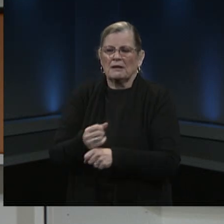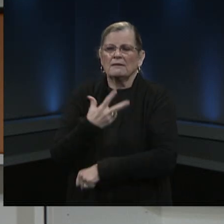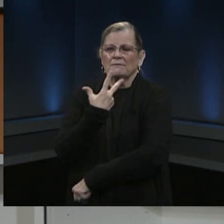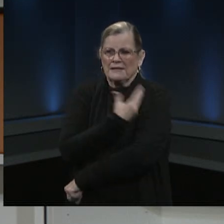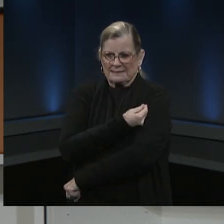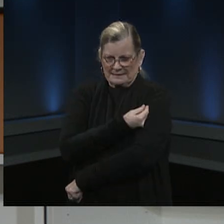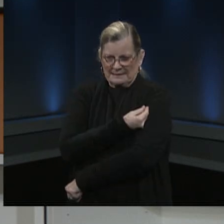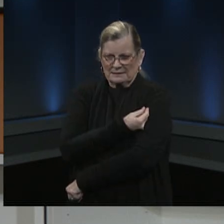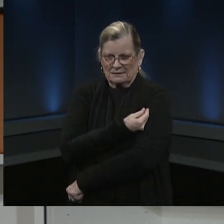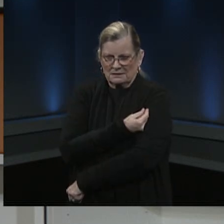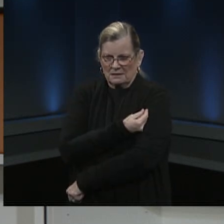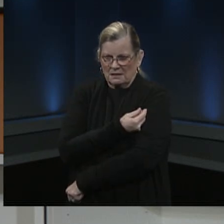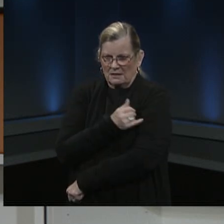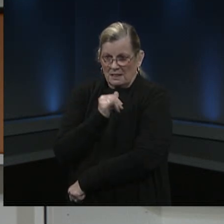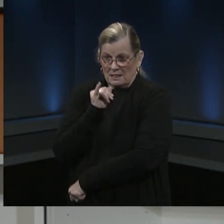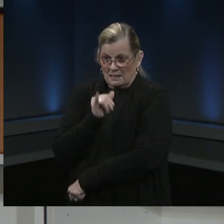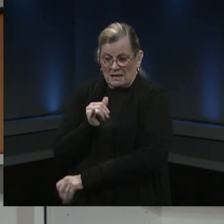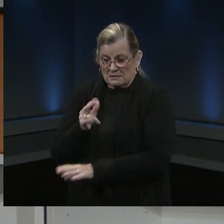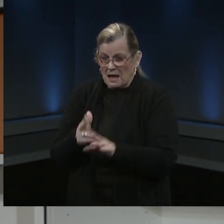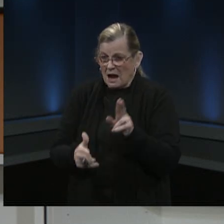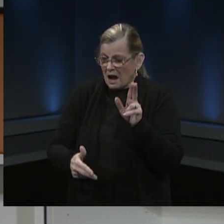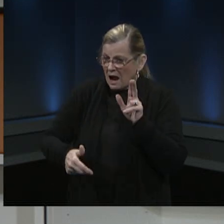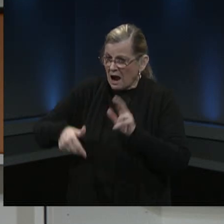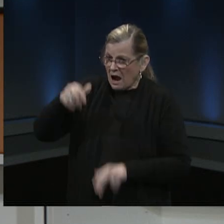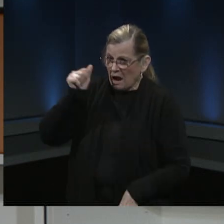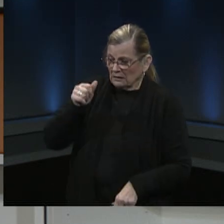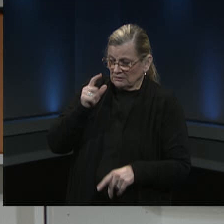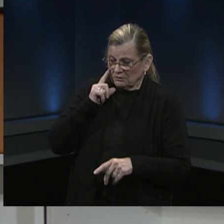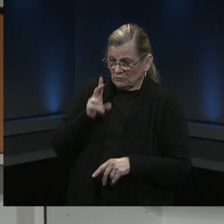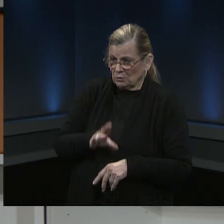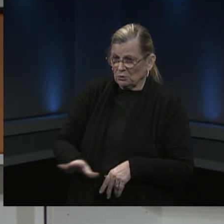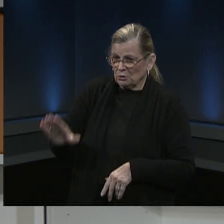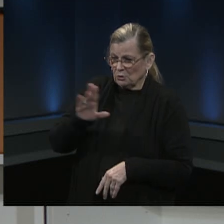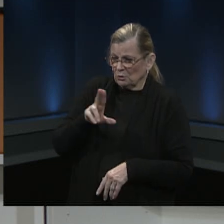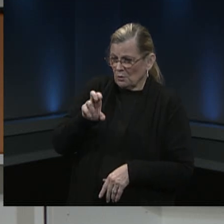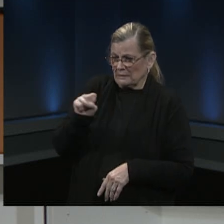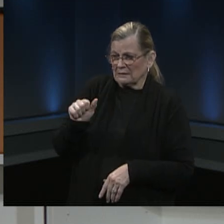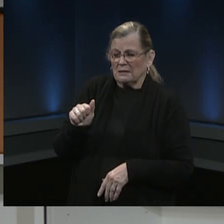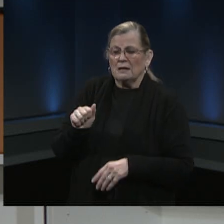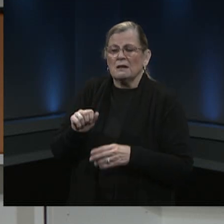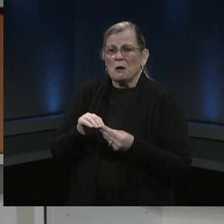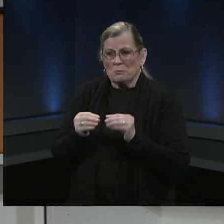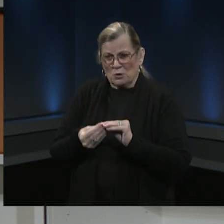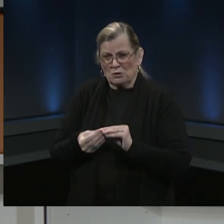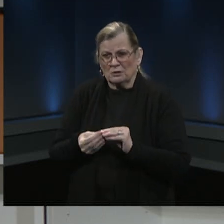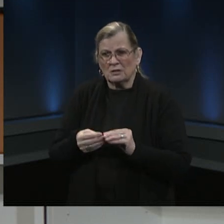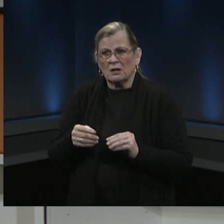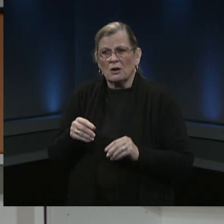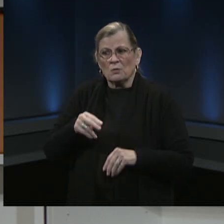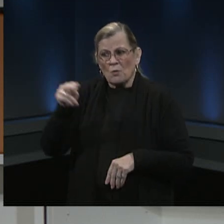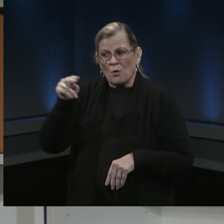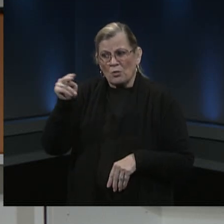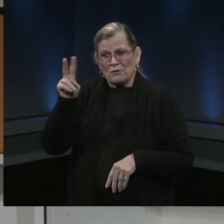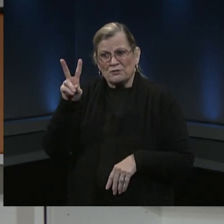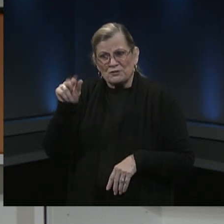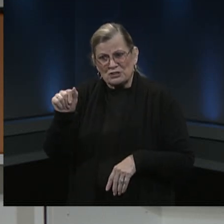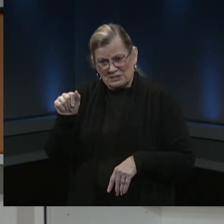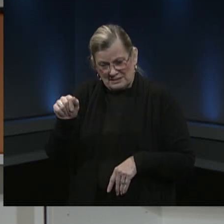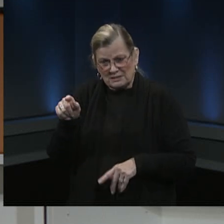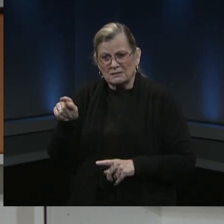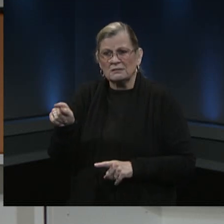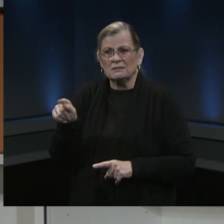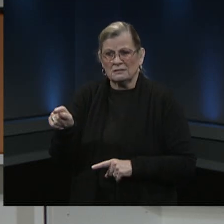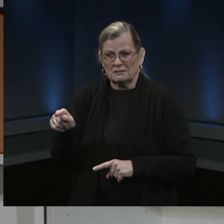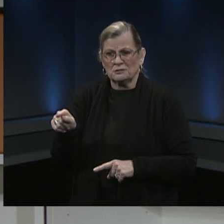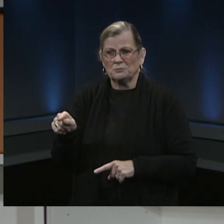above some of the national numbers that we're hearing in northern virginia in northern virginia we are hearing in